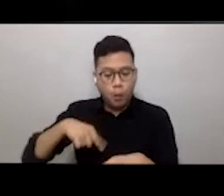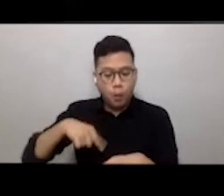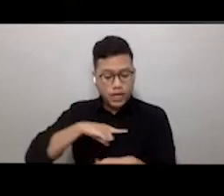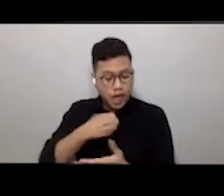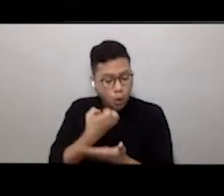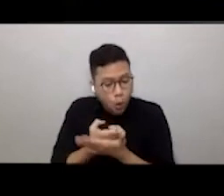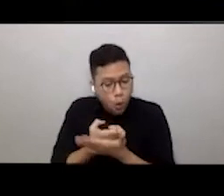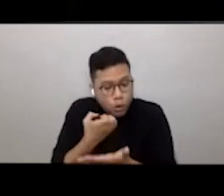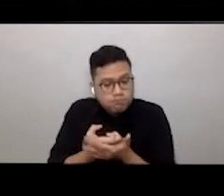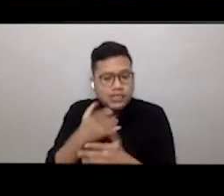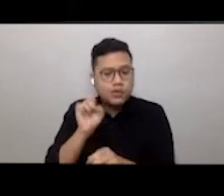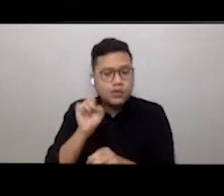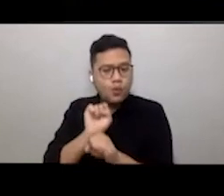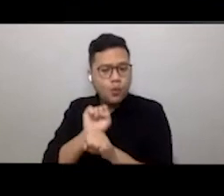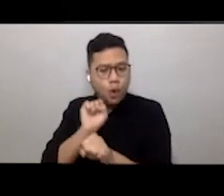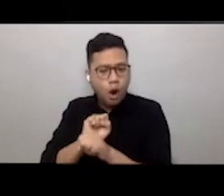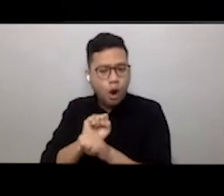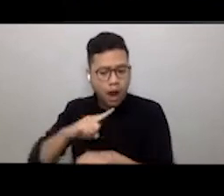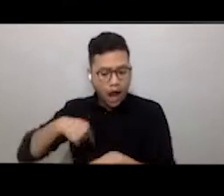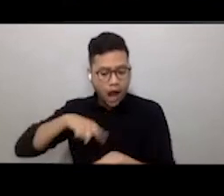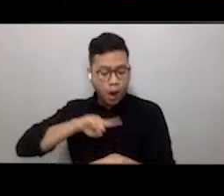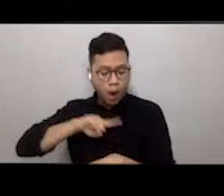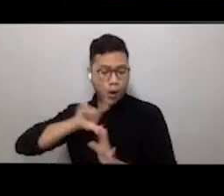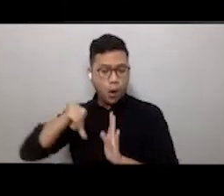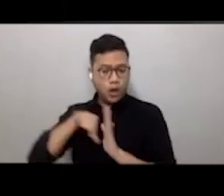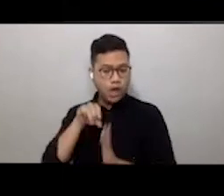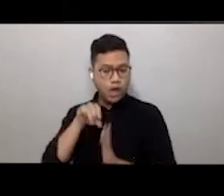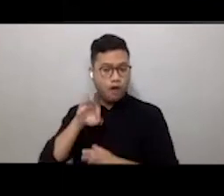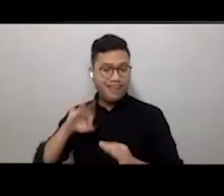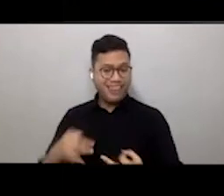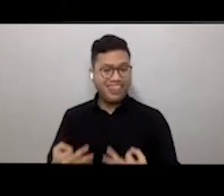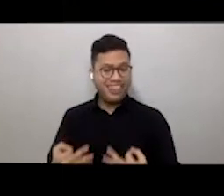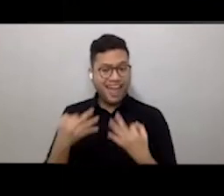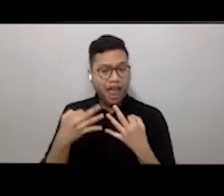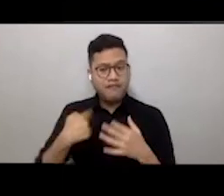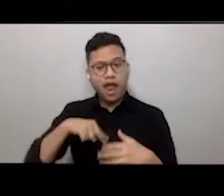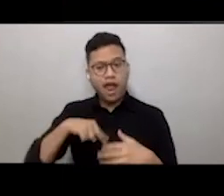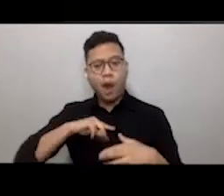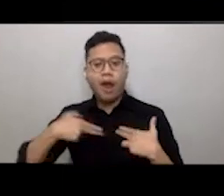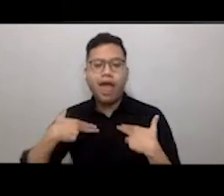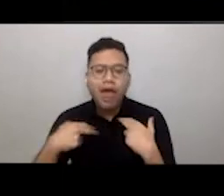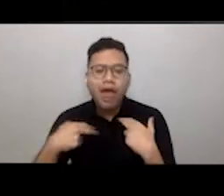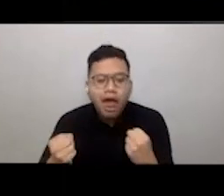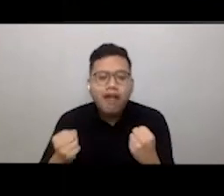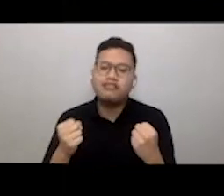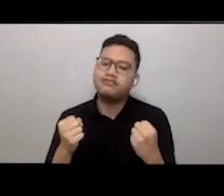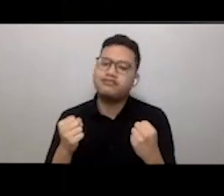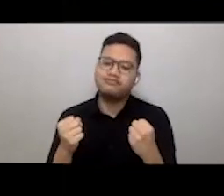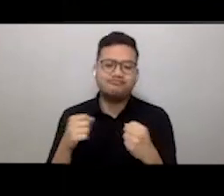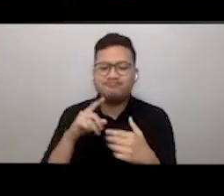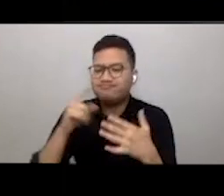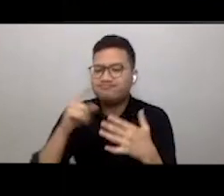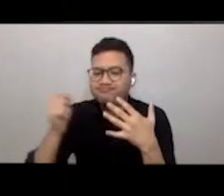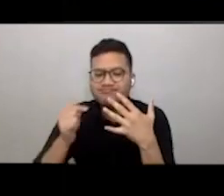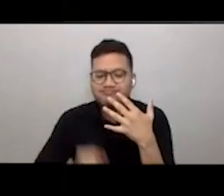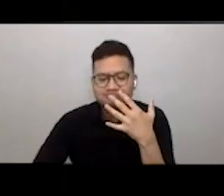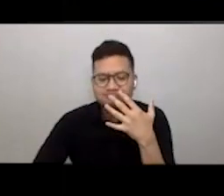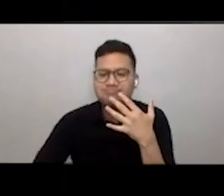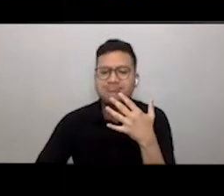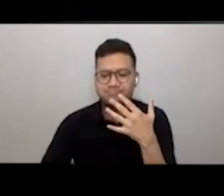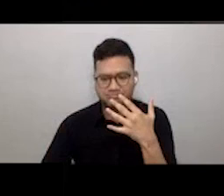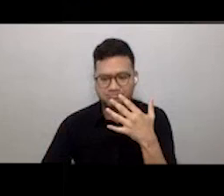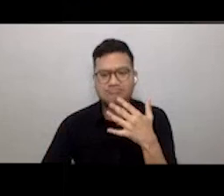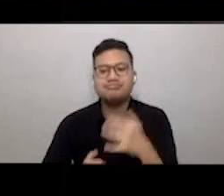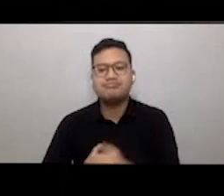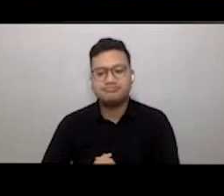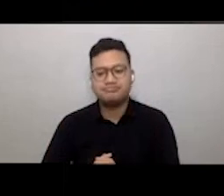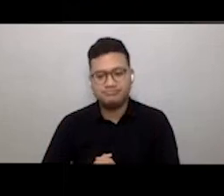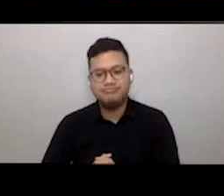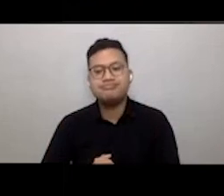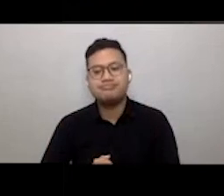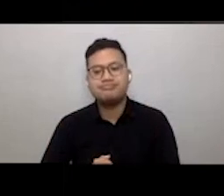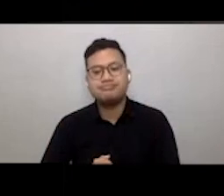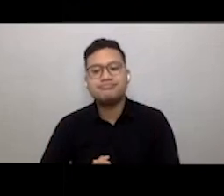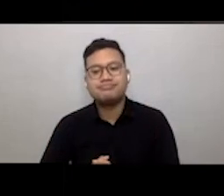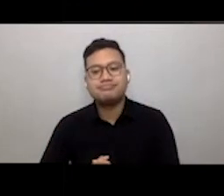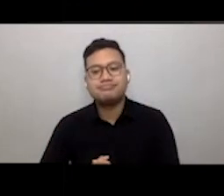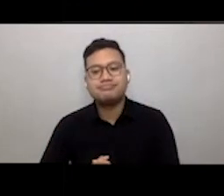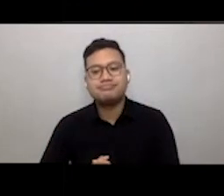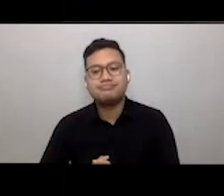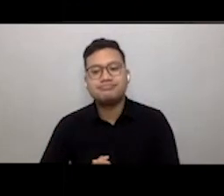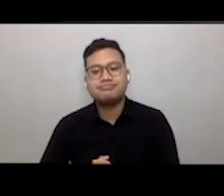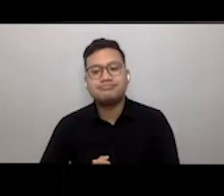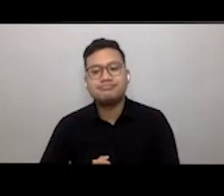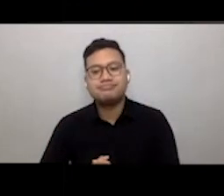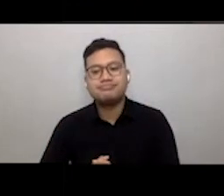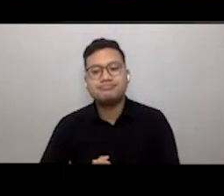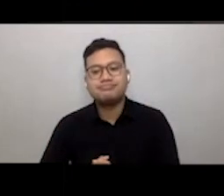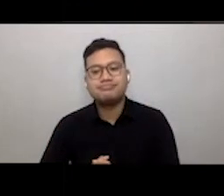jobs, on our quality of life, on our health, on our societies, on climate change and sustainability. The way we think